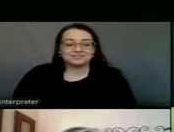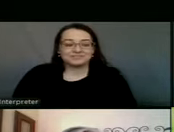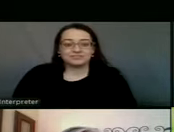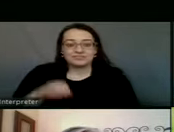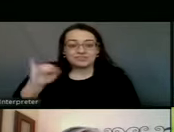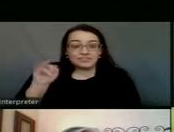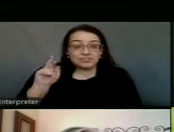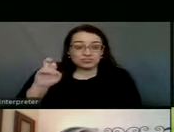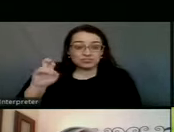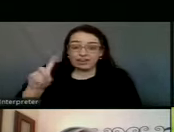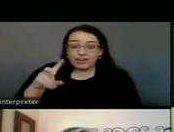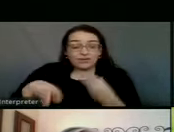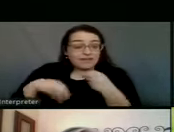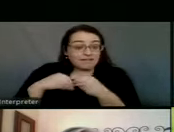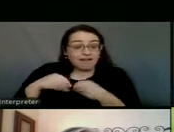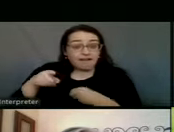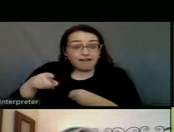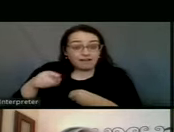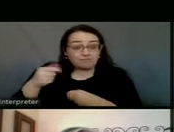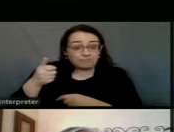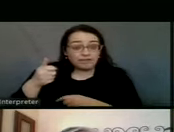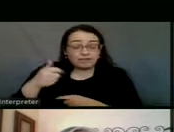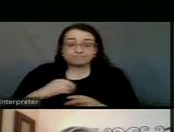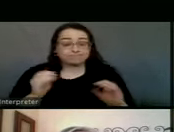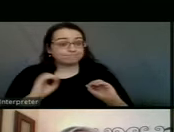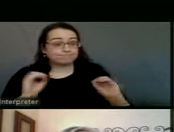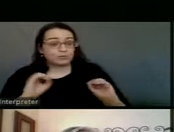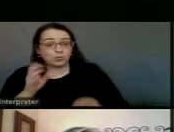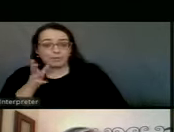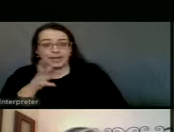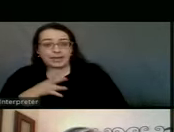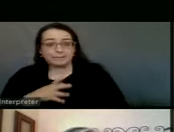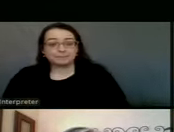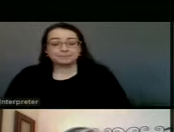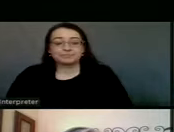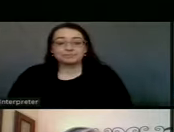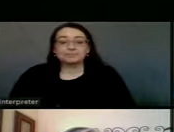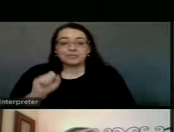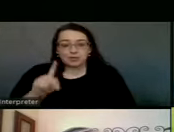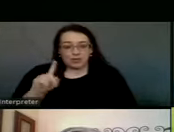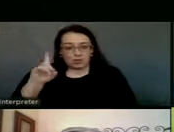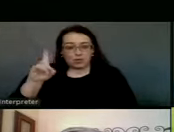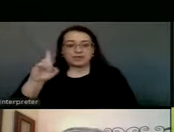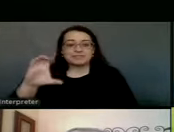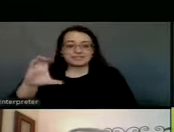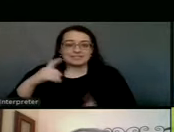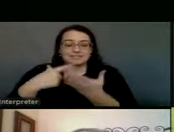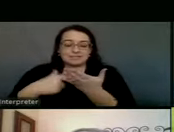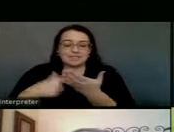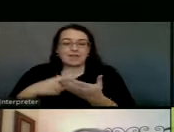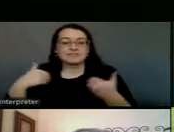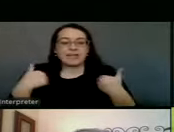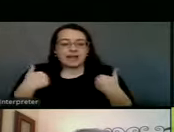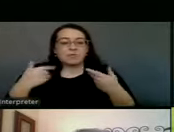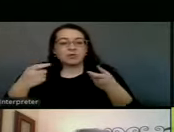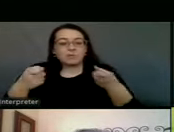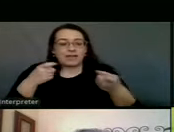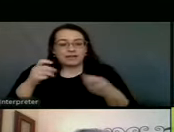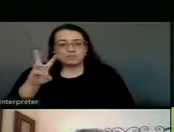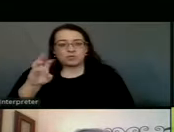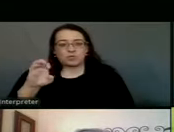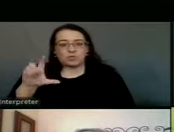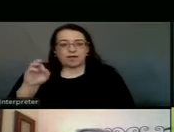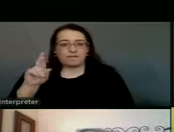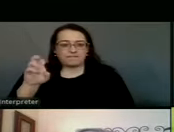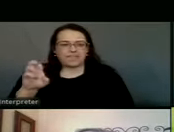Garrett, anything else on that? No, ma'am. Okay, item 1C is to discuss animal management and welfare, a proposed